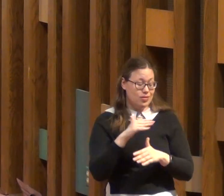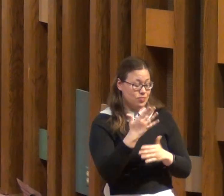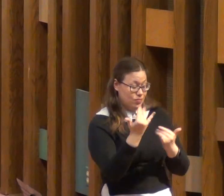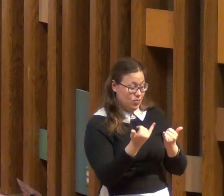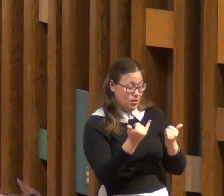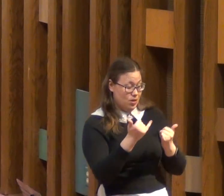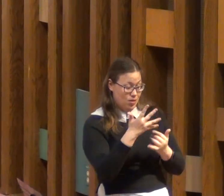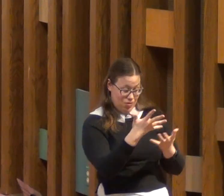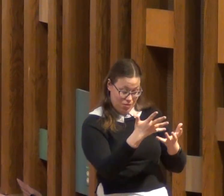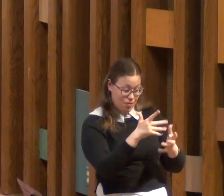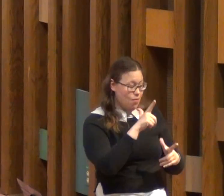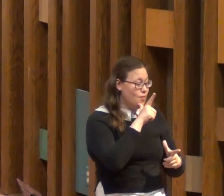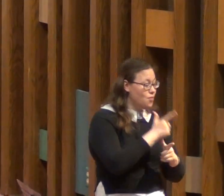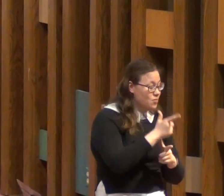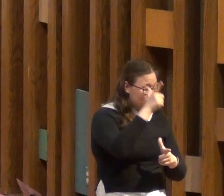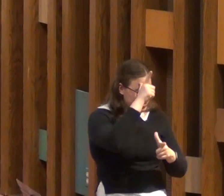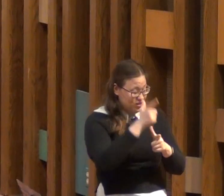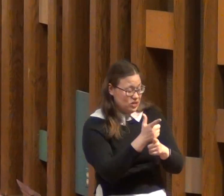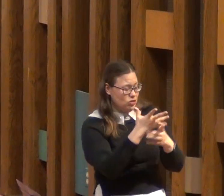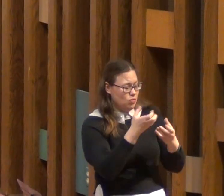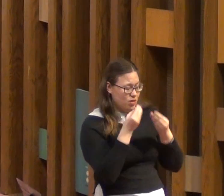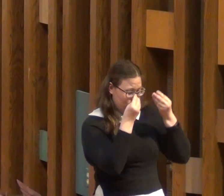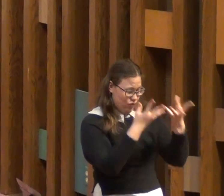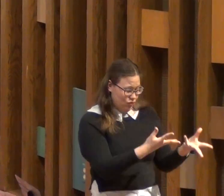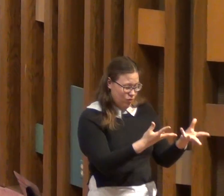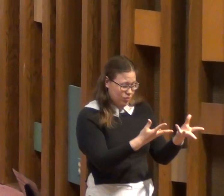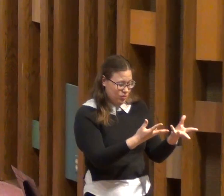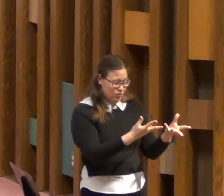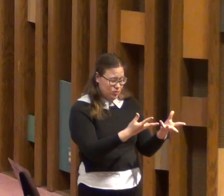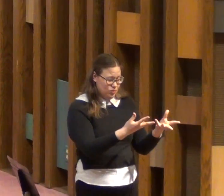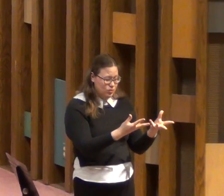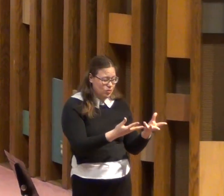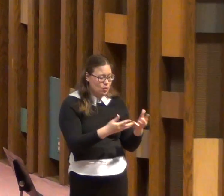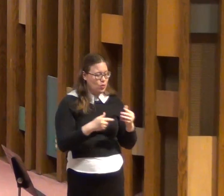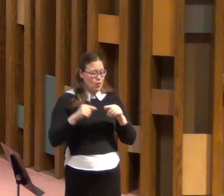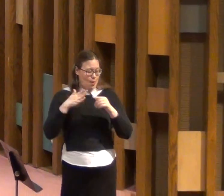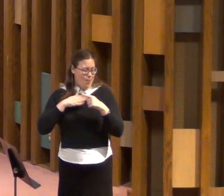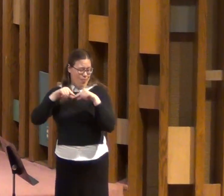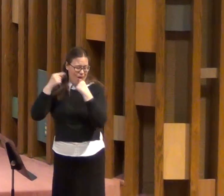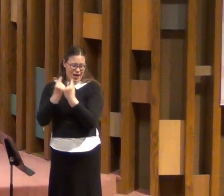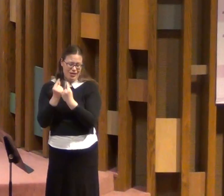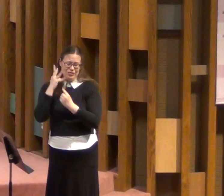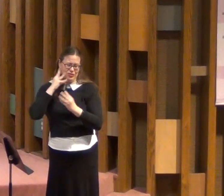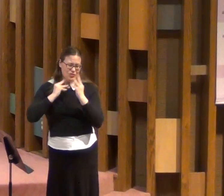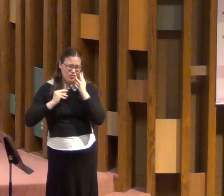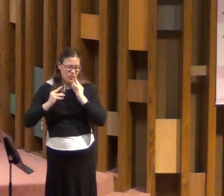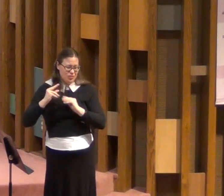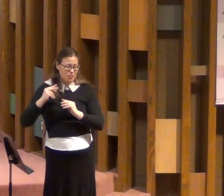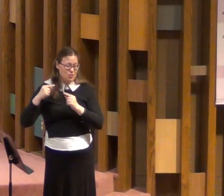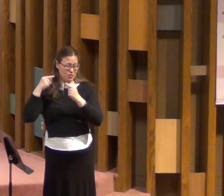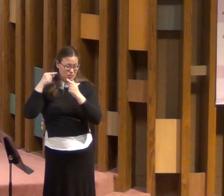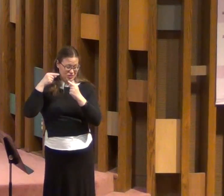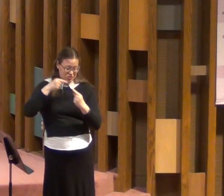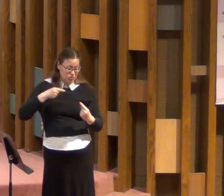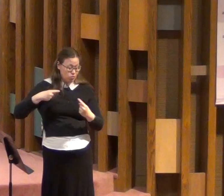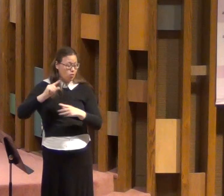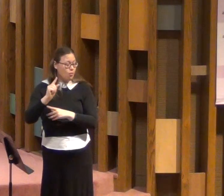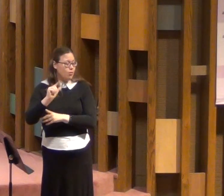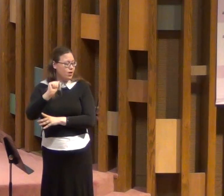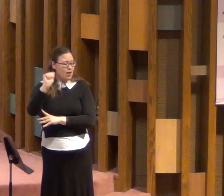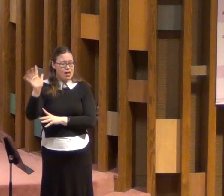uninformed, brothers and sisters, about the troubles we experienced in the province of Asia.